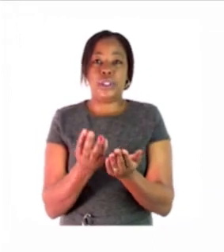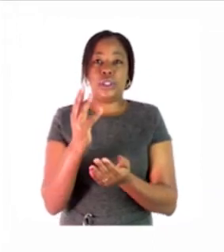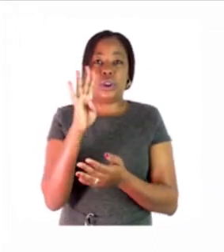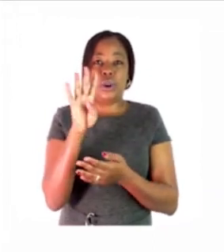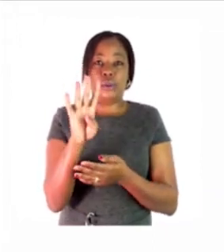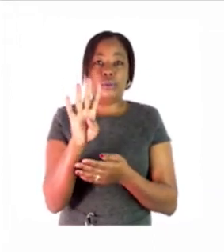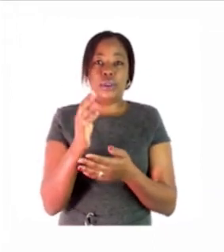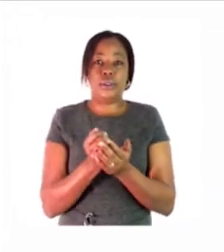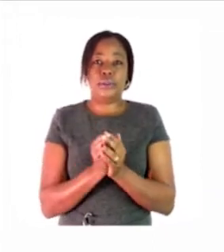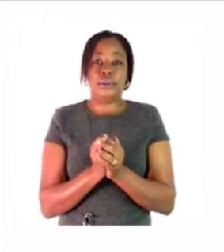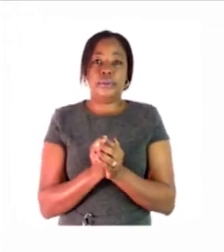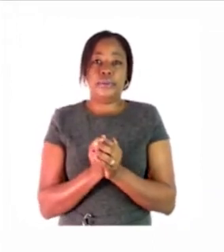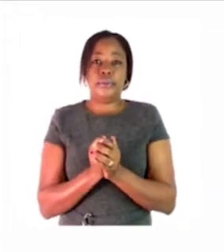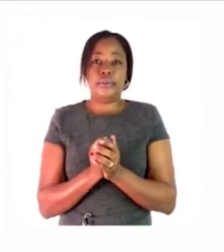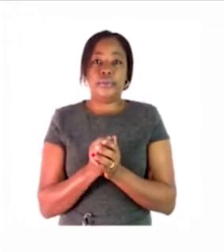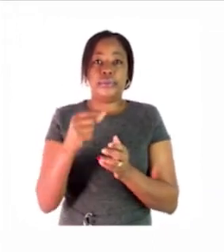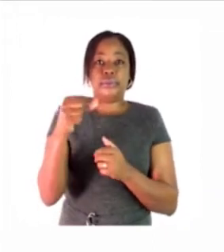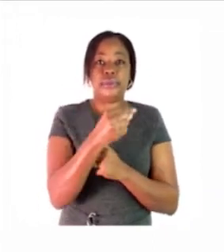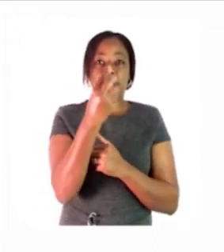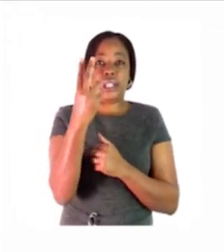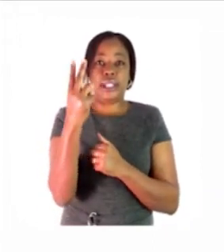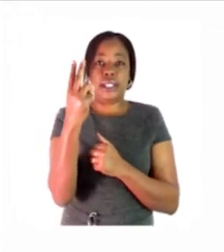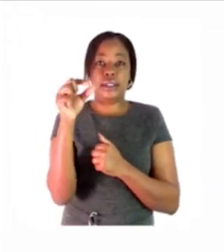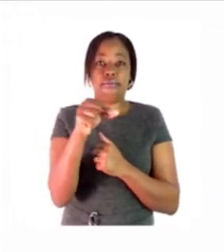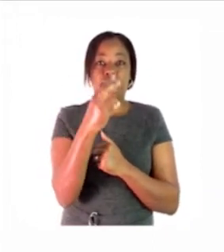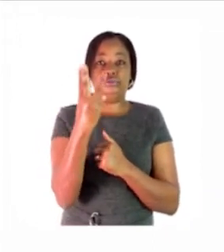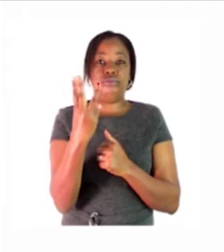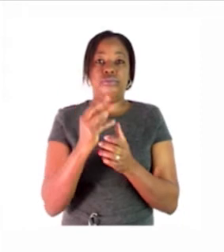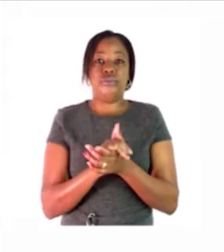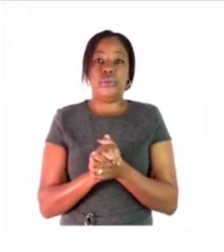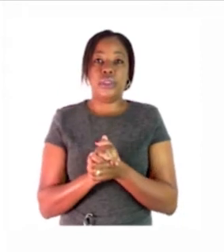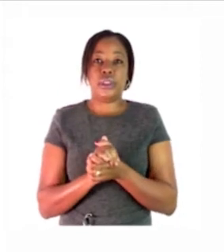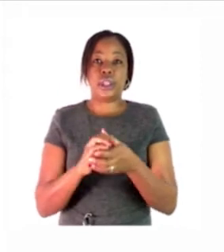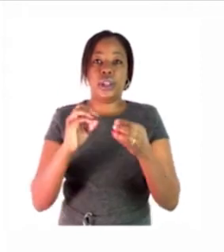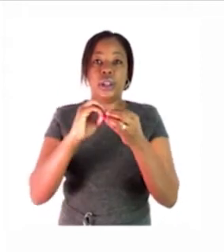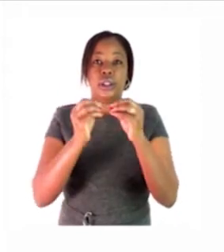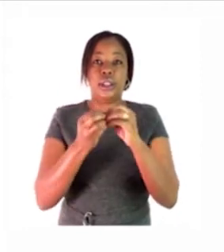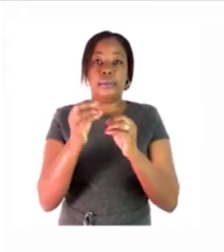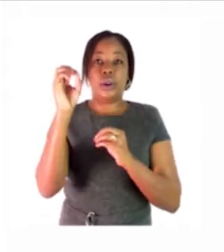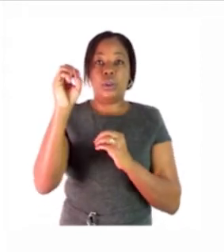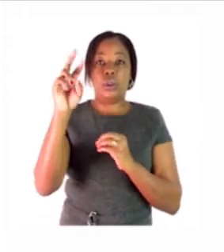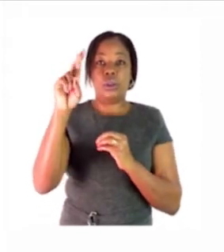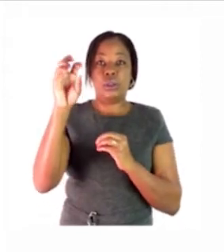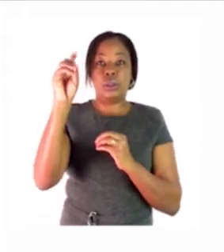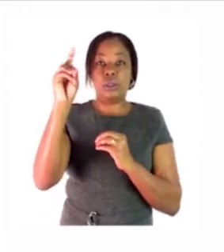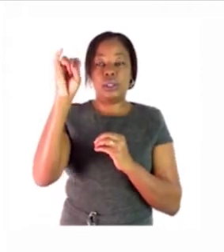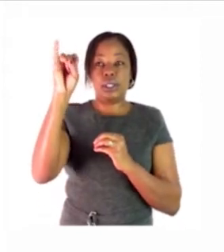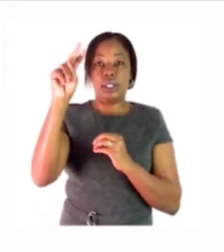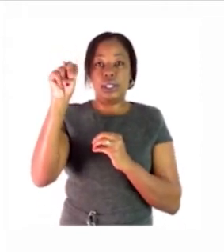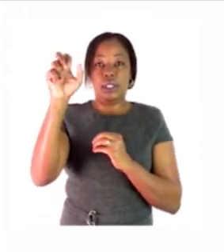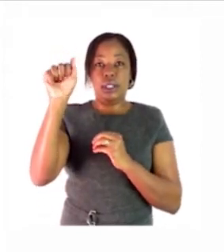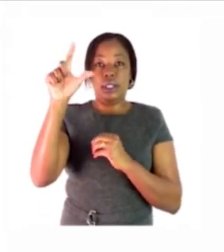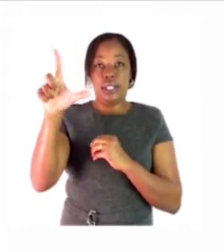the next page is for the grade threes grade threes let's try the ordinal numbers what are ordinal